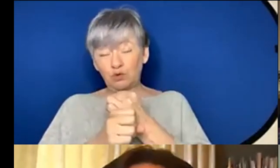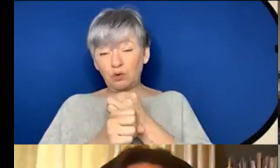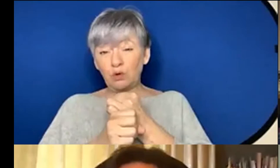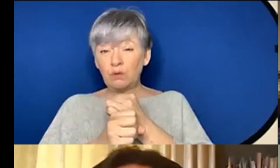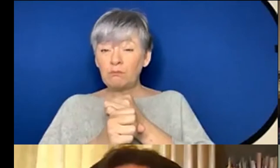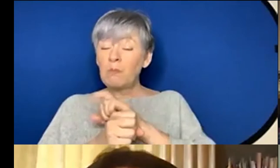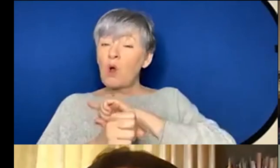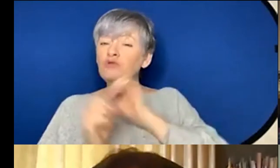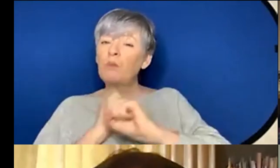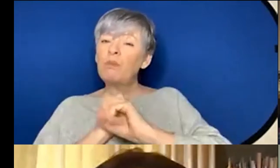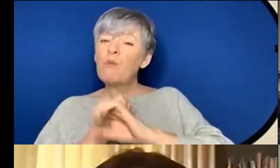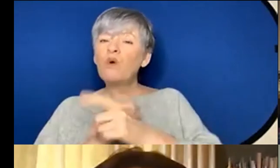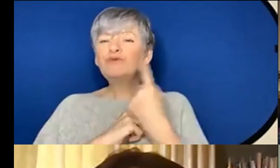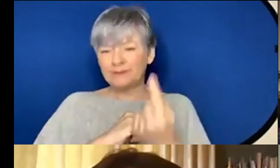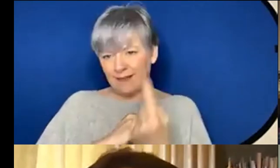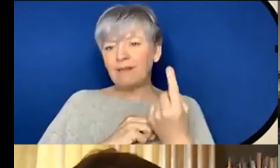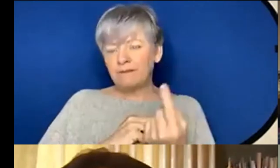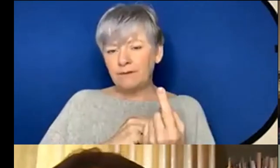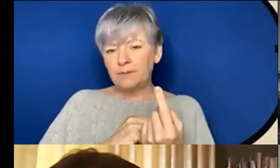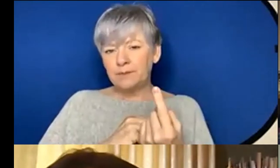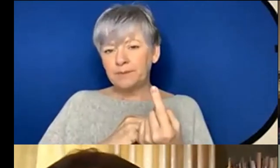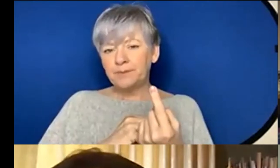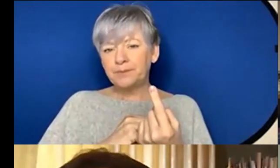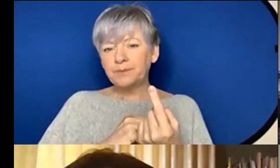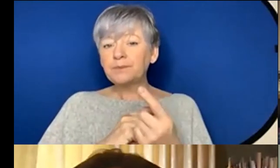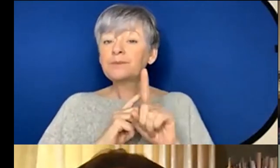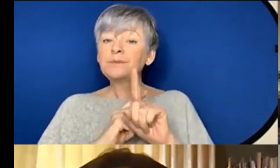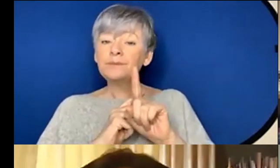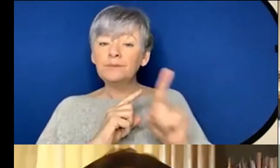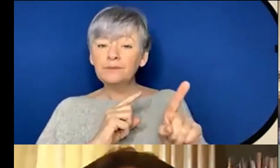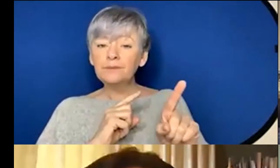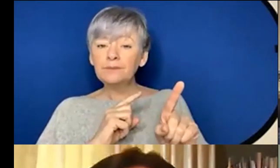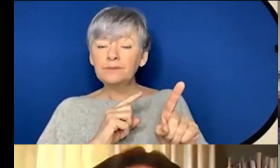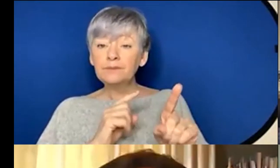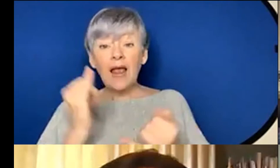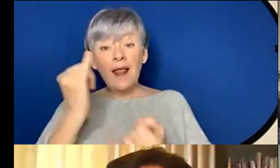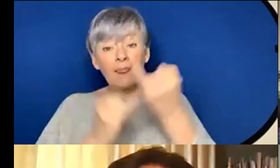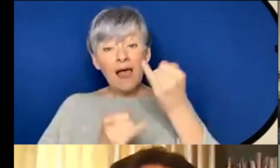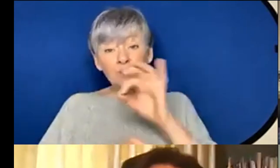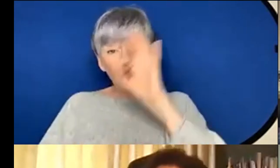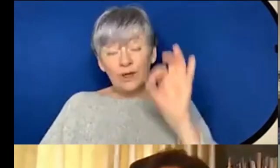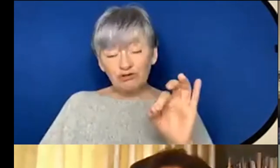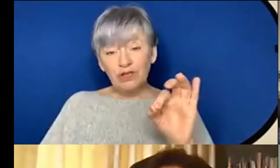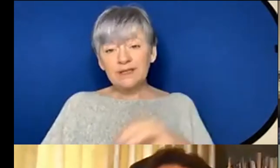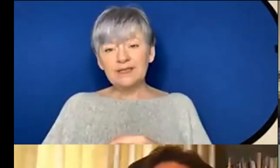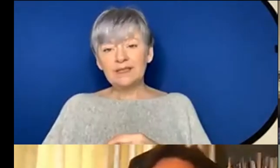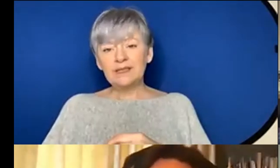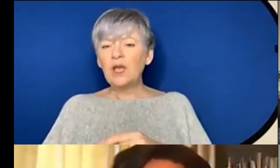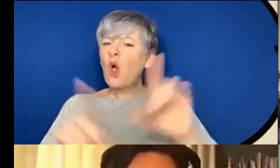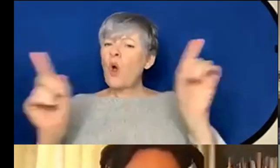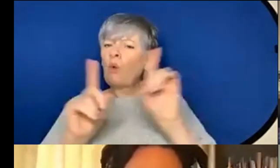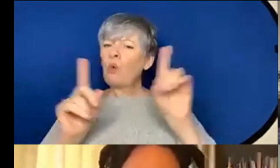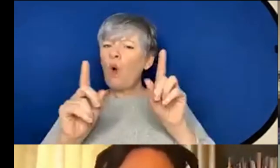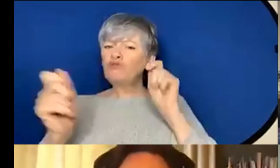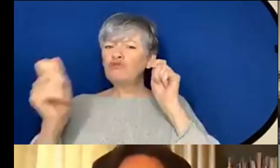yeah um and the the last question is uh what changes